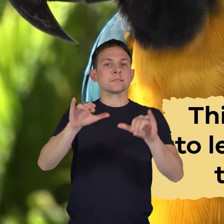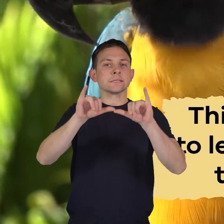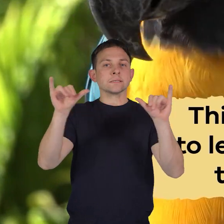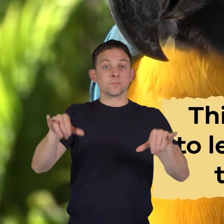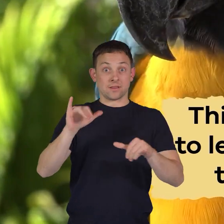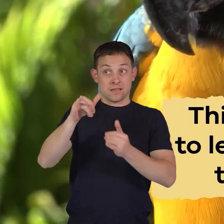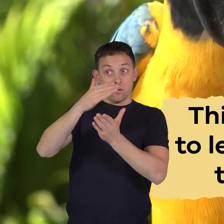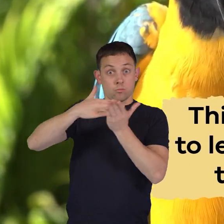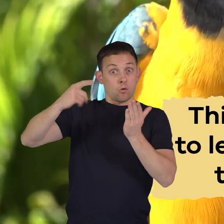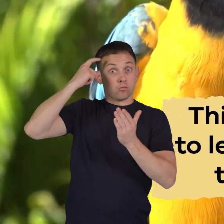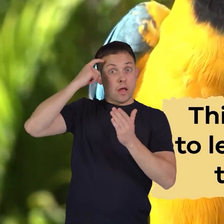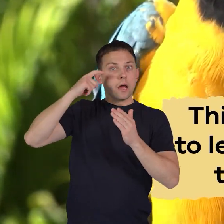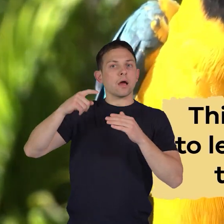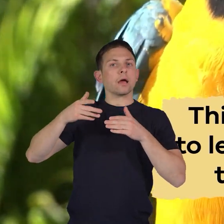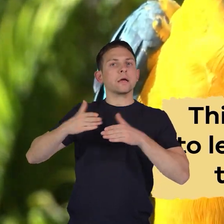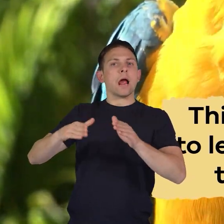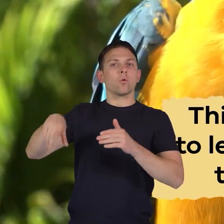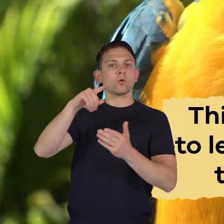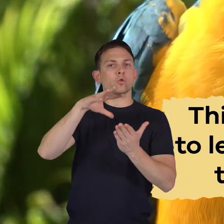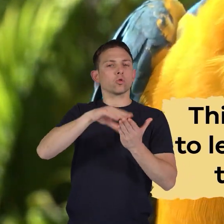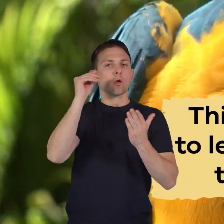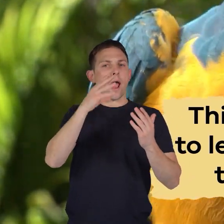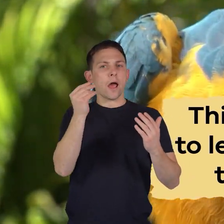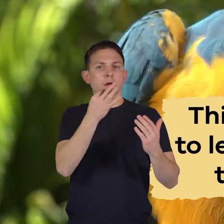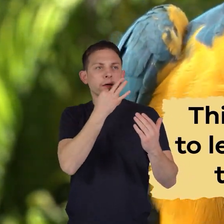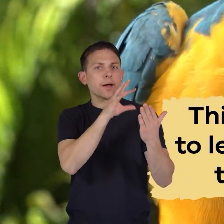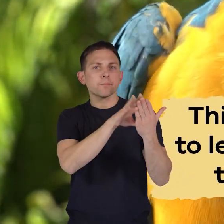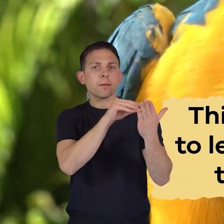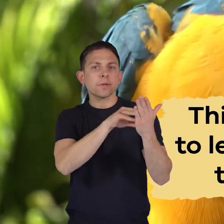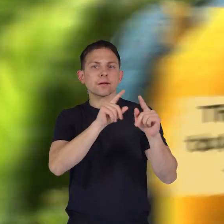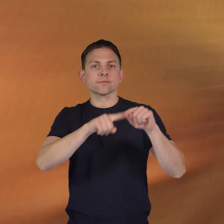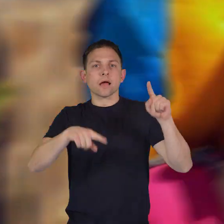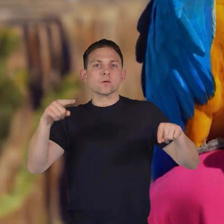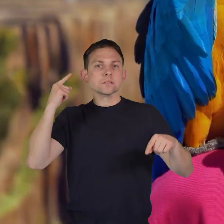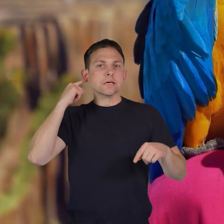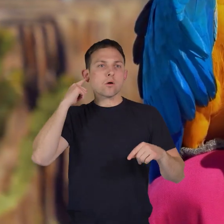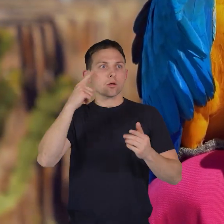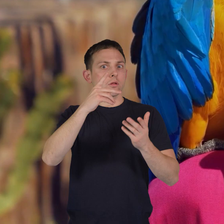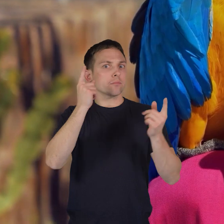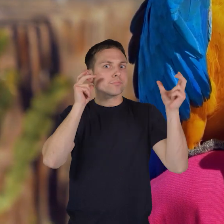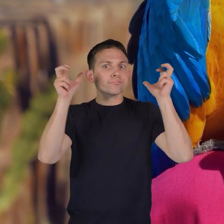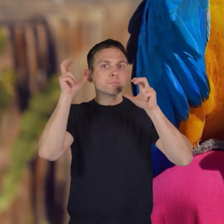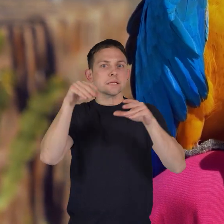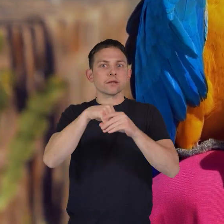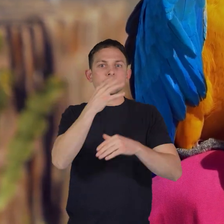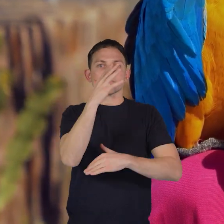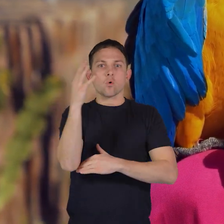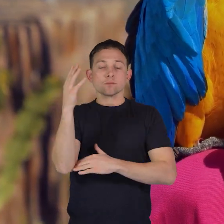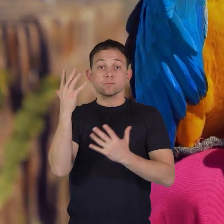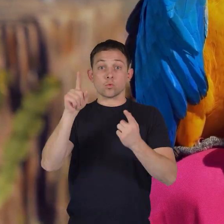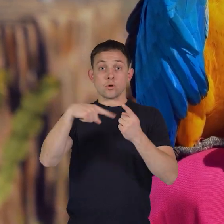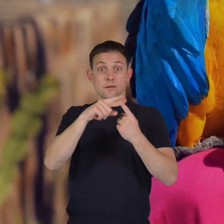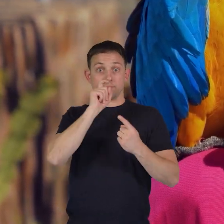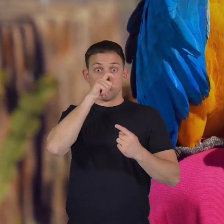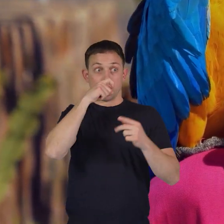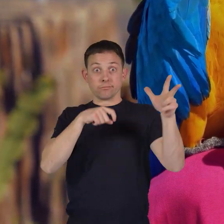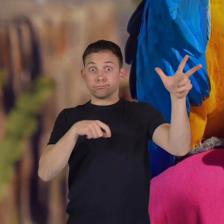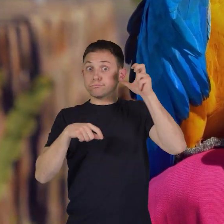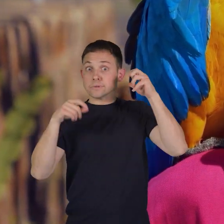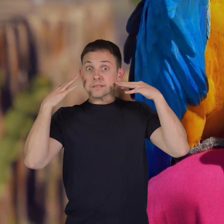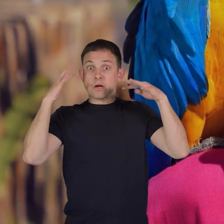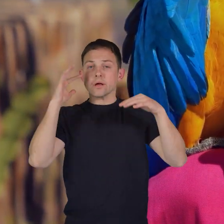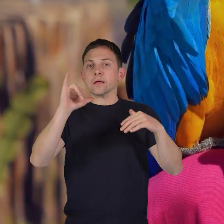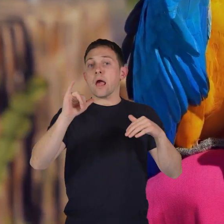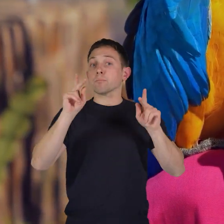brain allows them to learn and replicate various sounds they hear in their environment. When a parrot hears a sound, such as a person talking